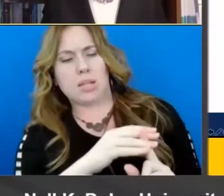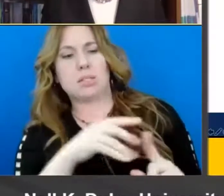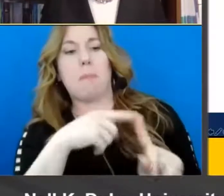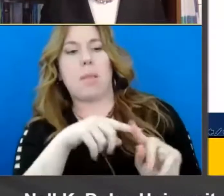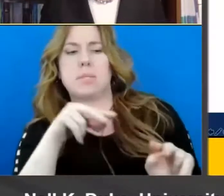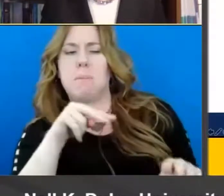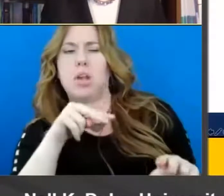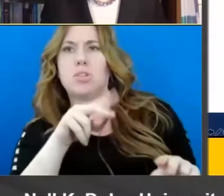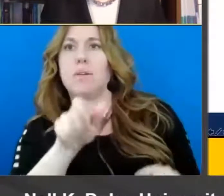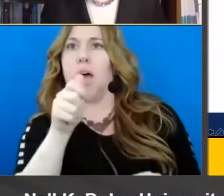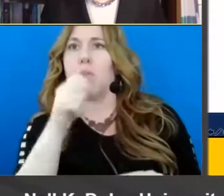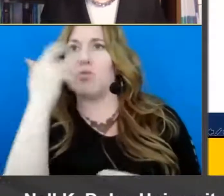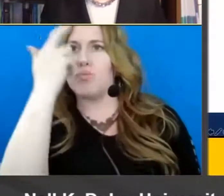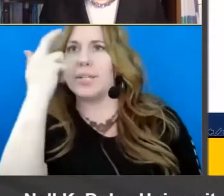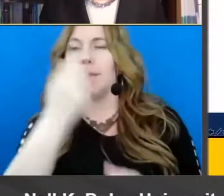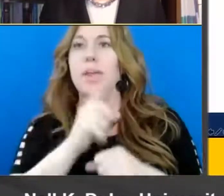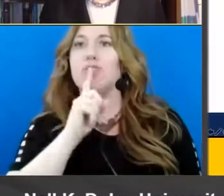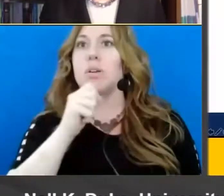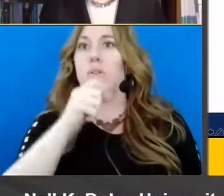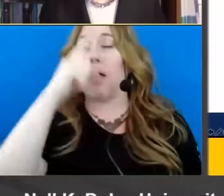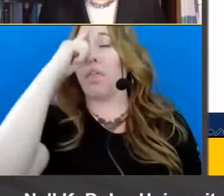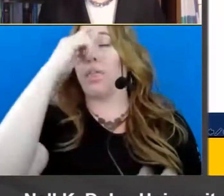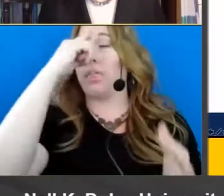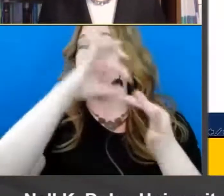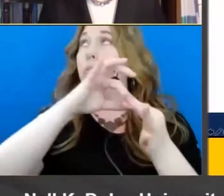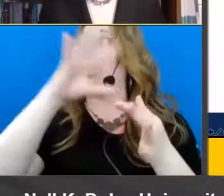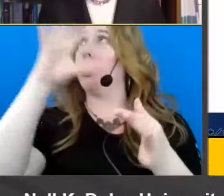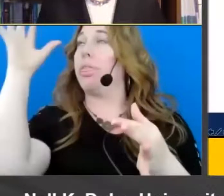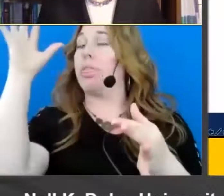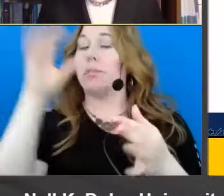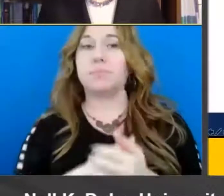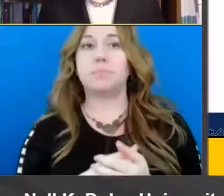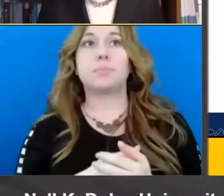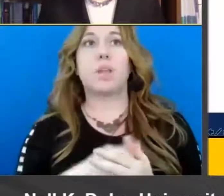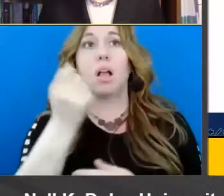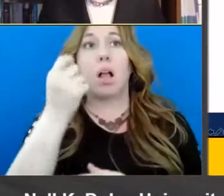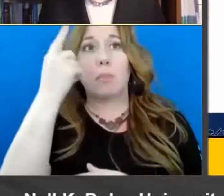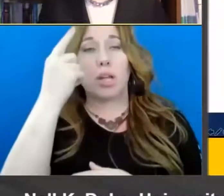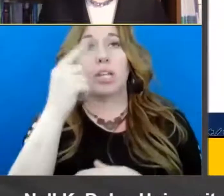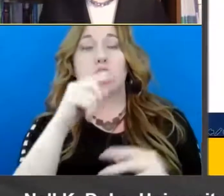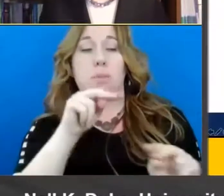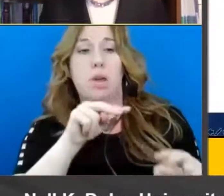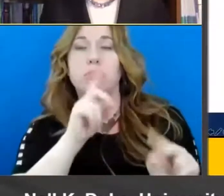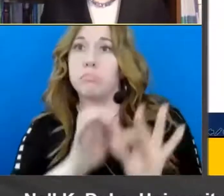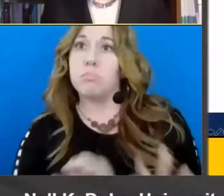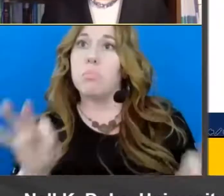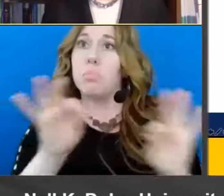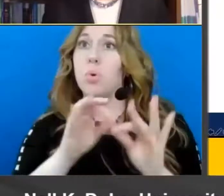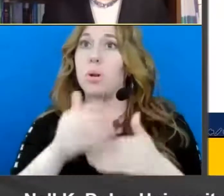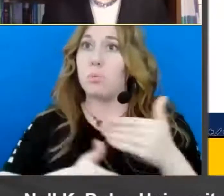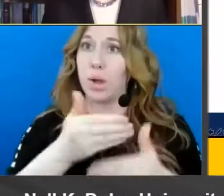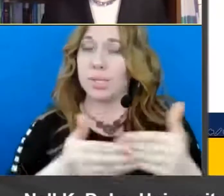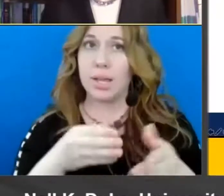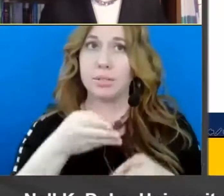so that's important process in reading